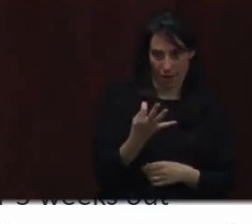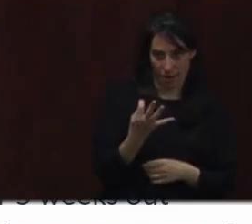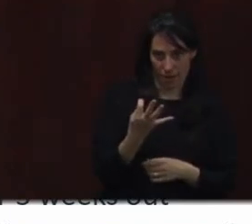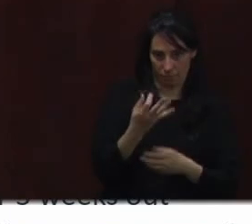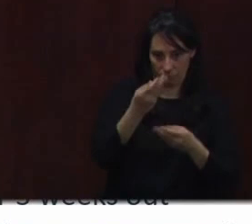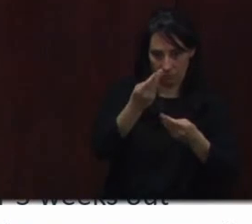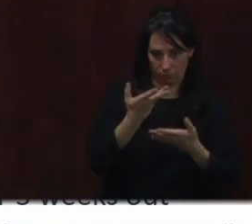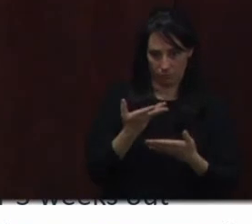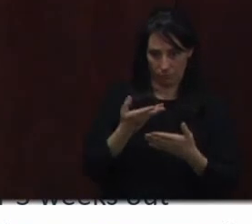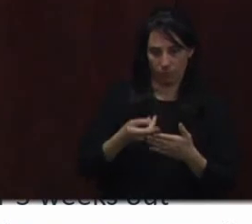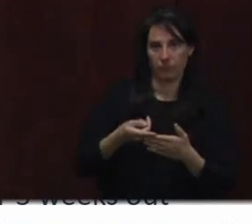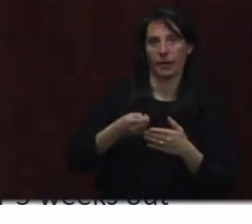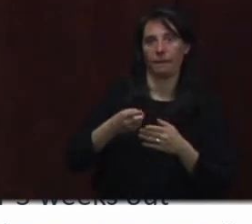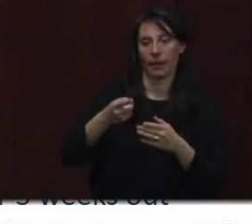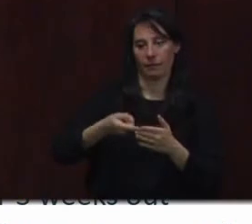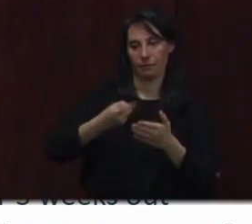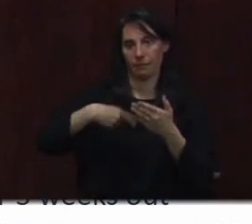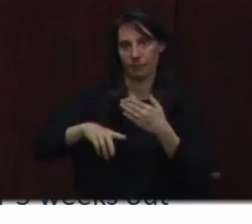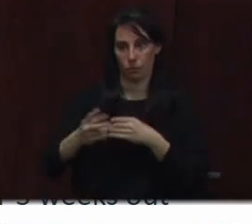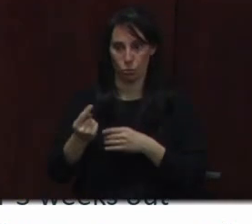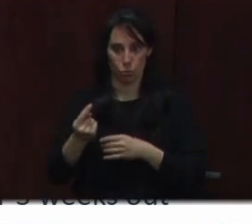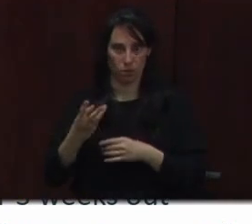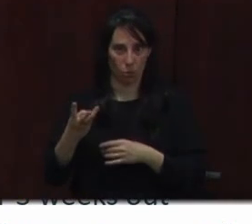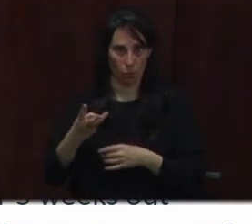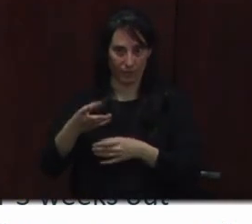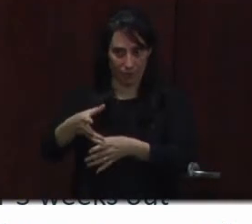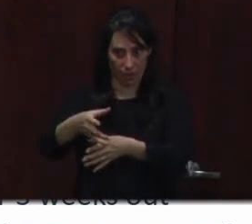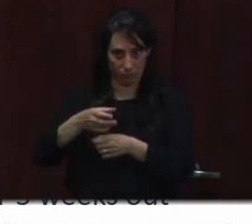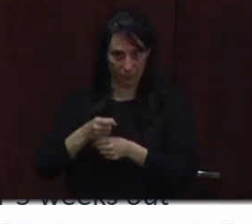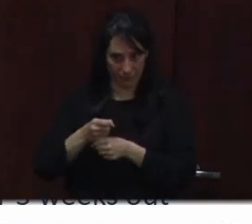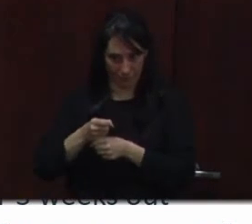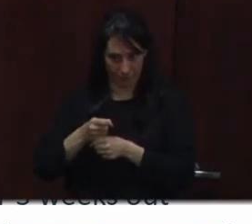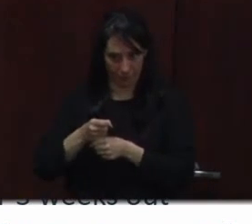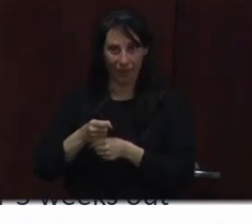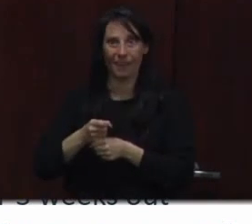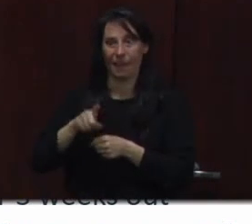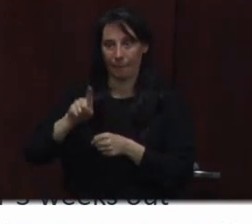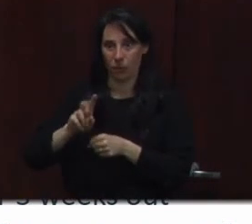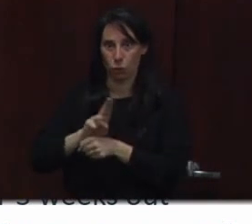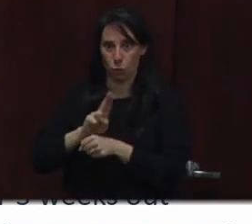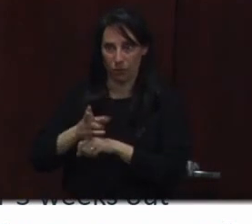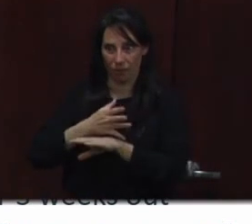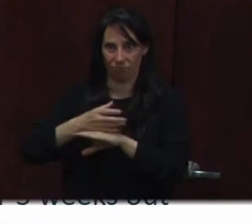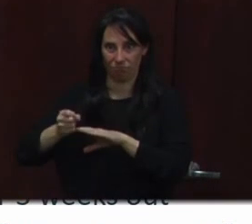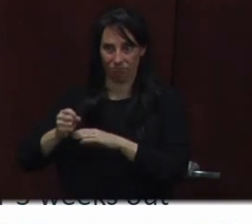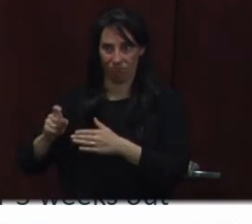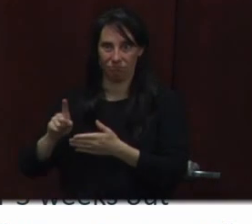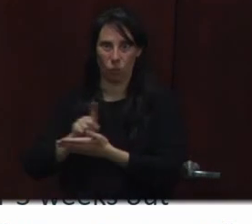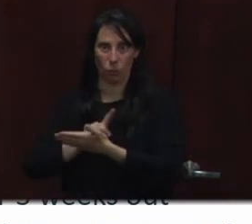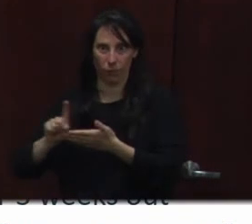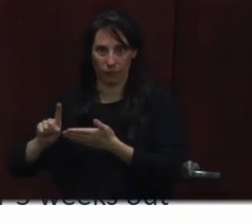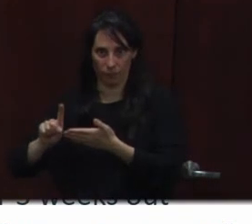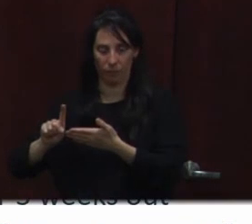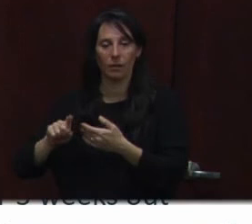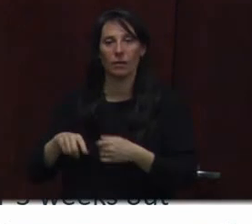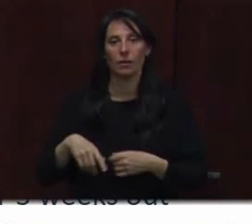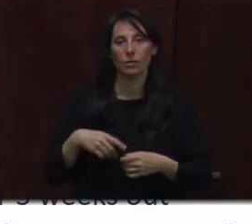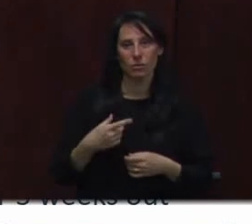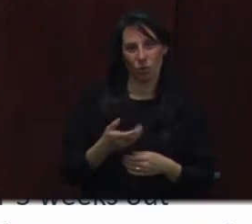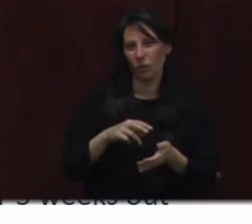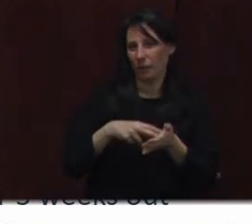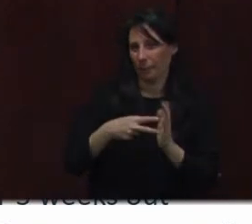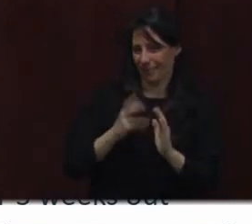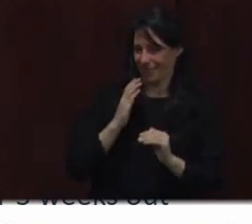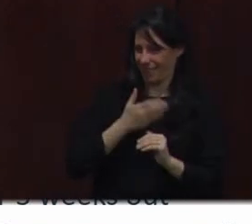shipments received Tuesday or Wednesday must be used by the following Monday. So that new guidance that's coming out will require a slight